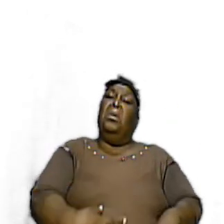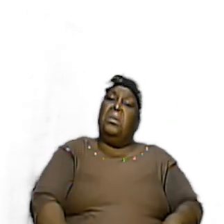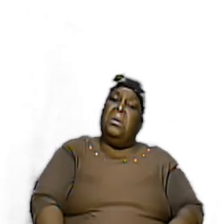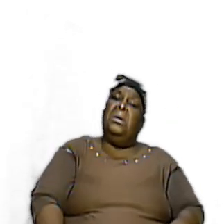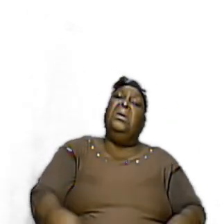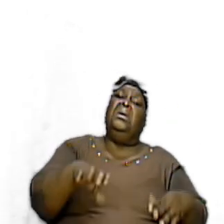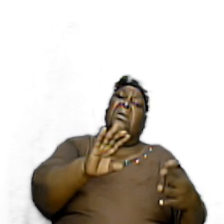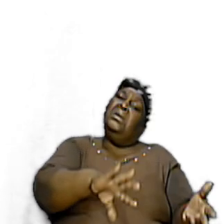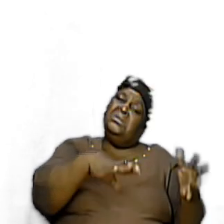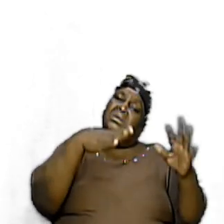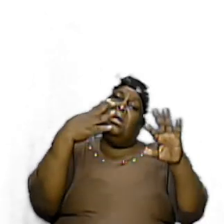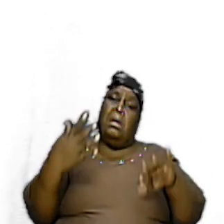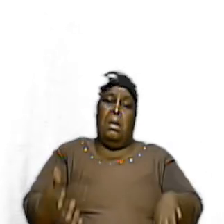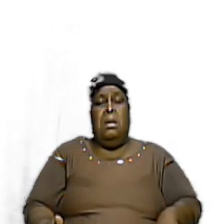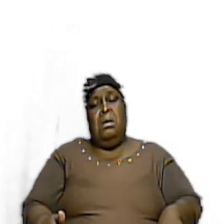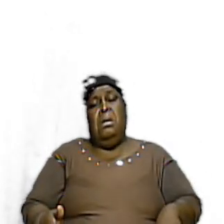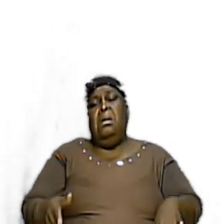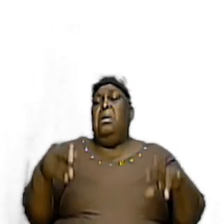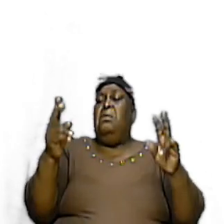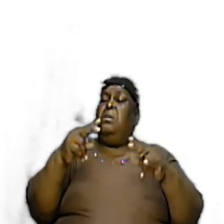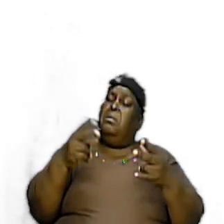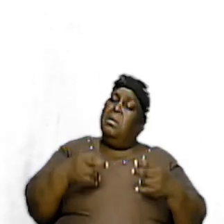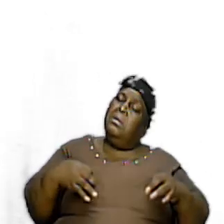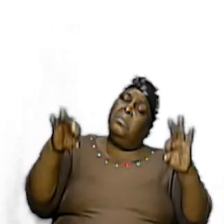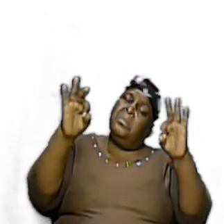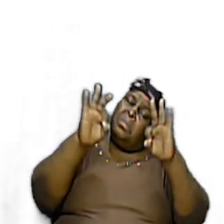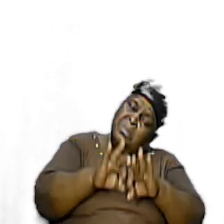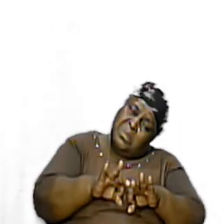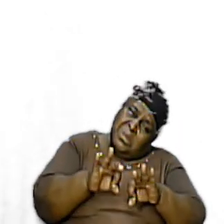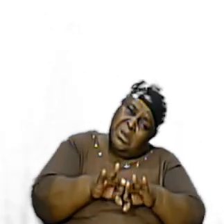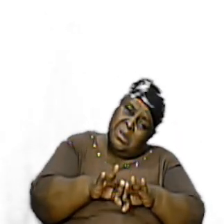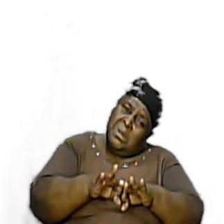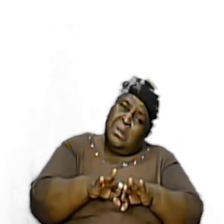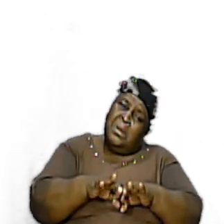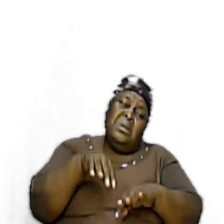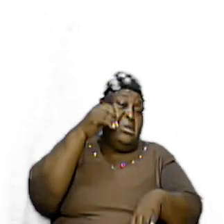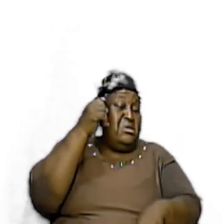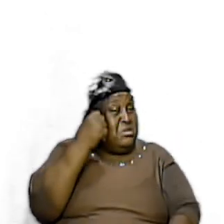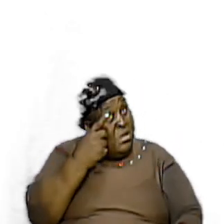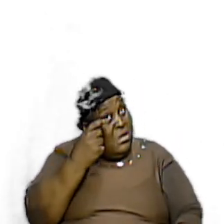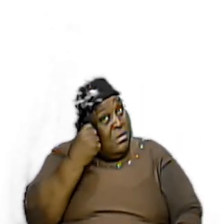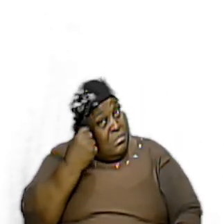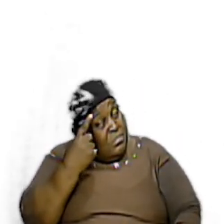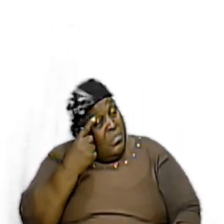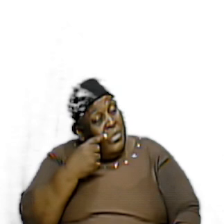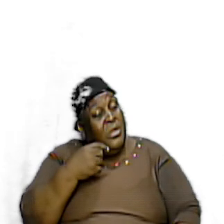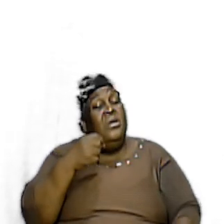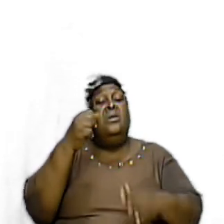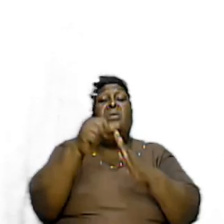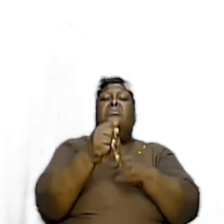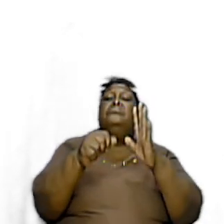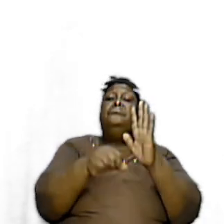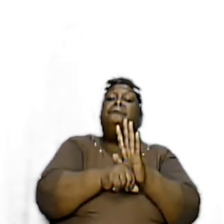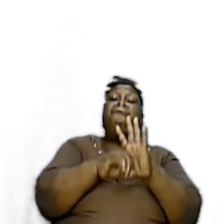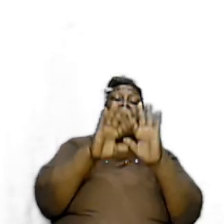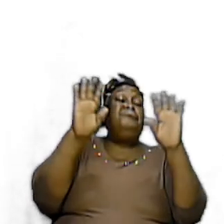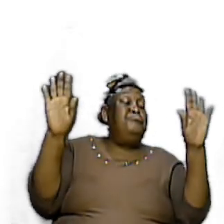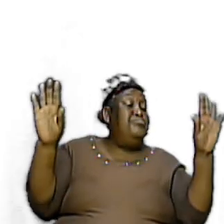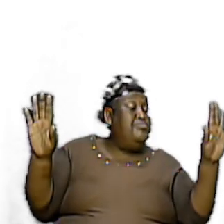so It is very Important That we Grasp That Position Yes The Scripture Is very Clear